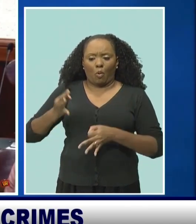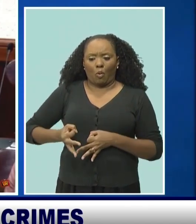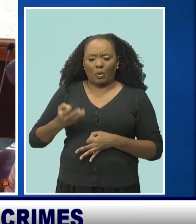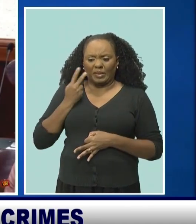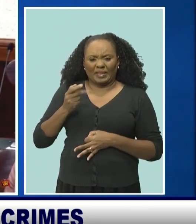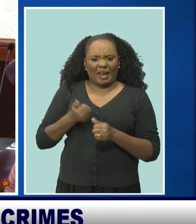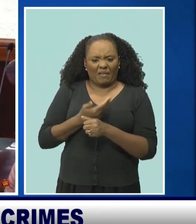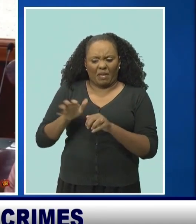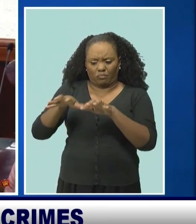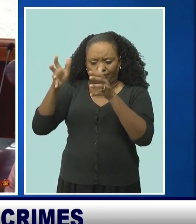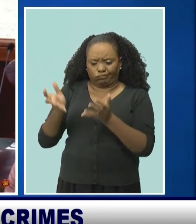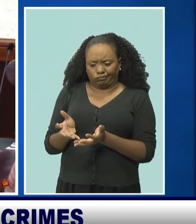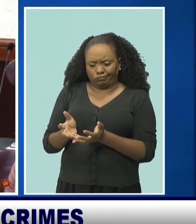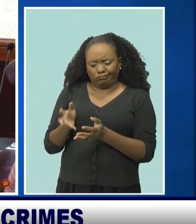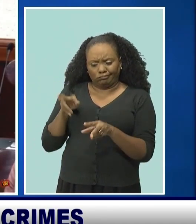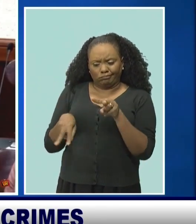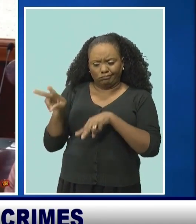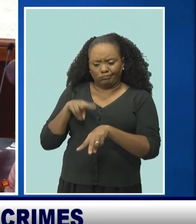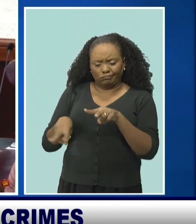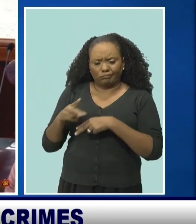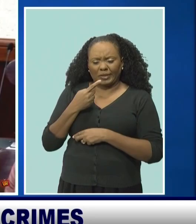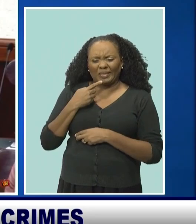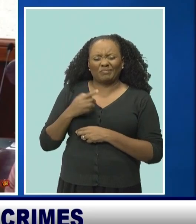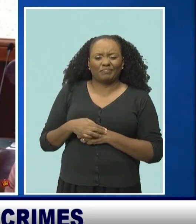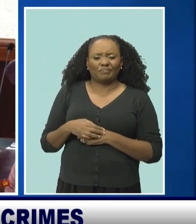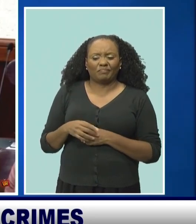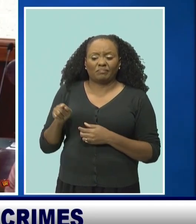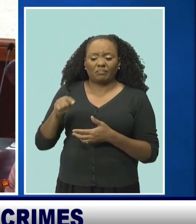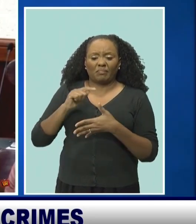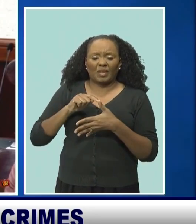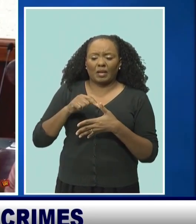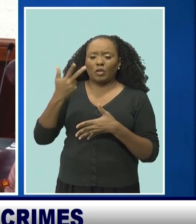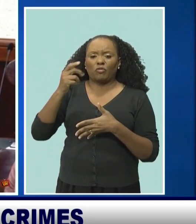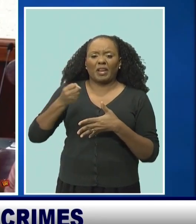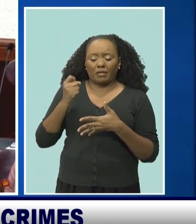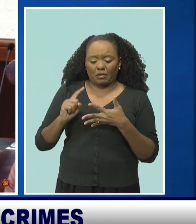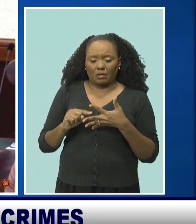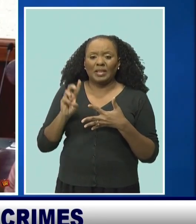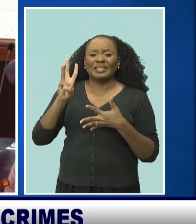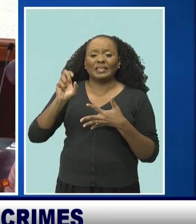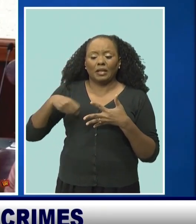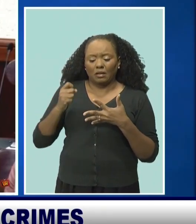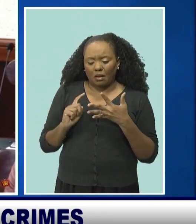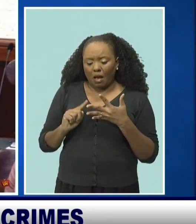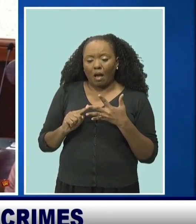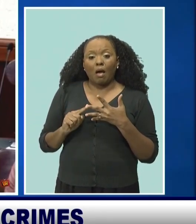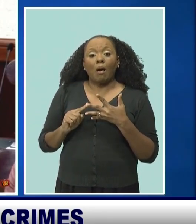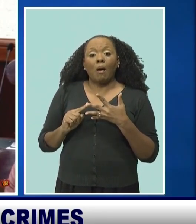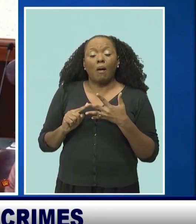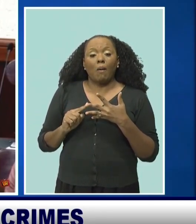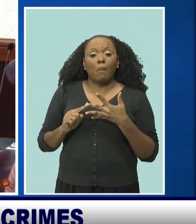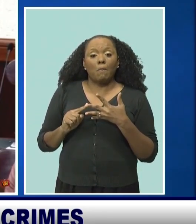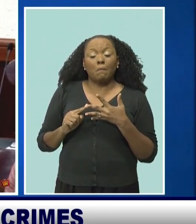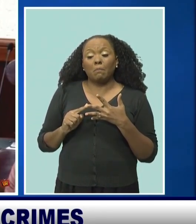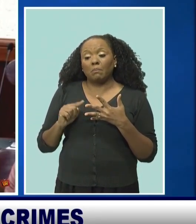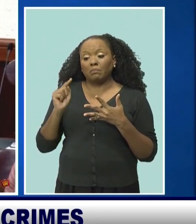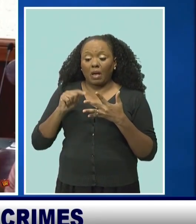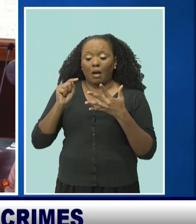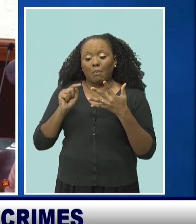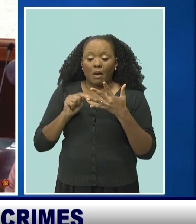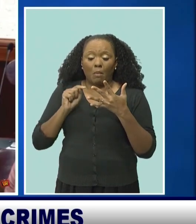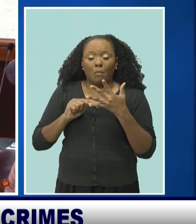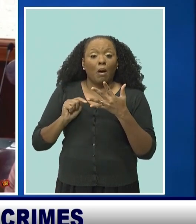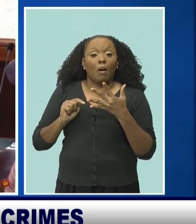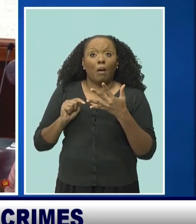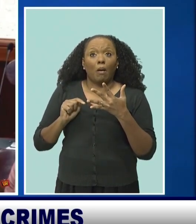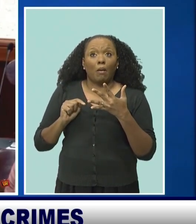so on. Then they give you, they give you, they say, well, for this, you get three years. For that, you get six years. For the next thing, you get that. But